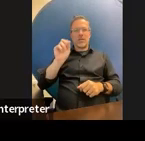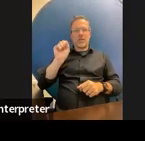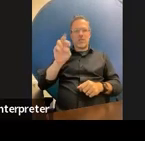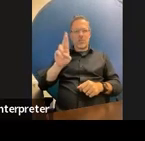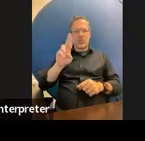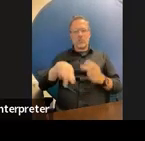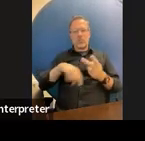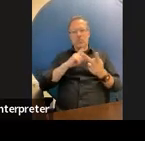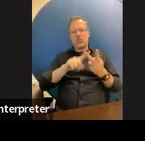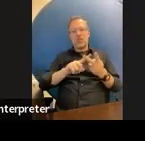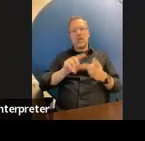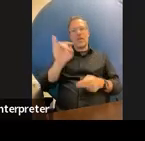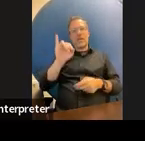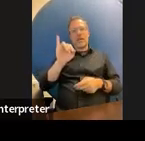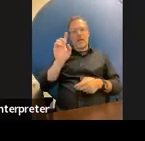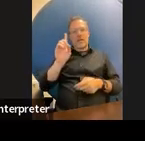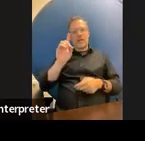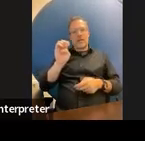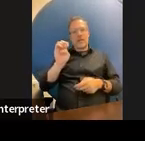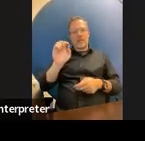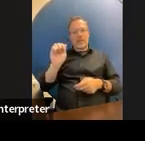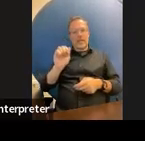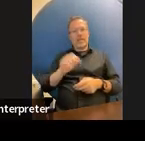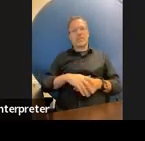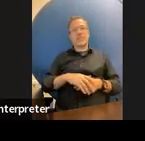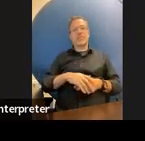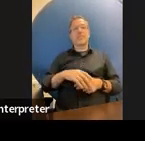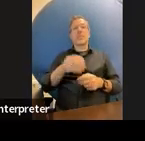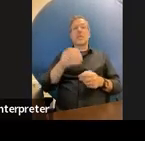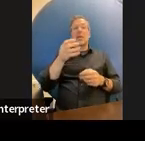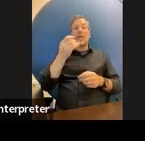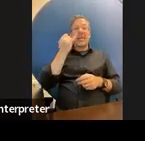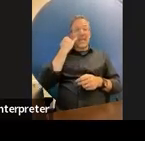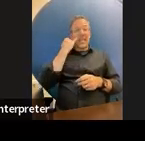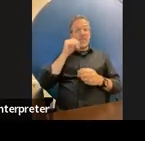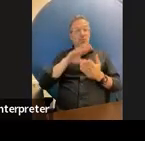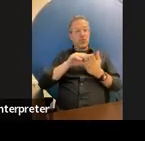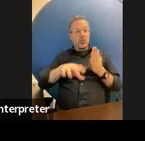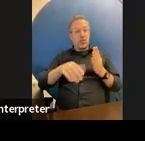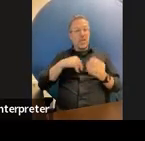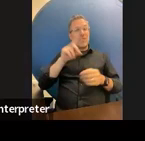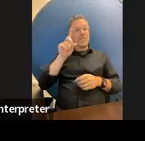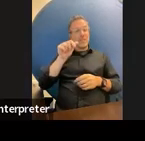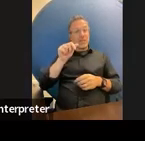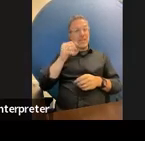removal of students with disabilities from the regular education environment